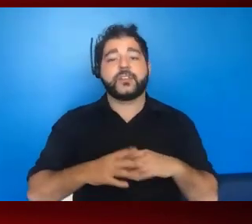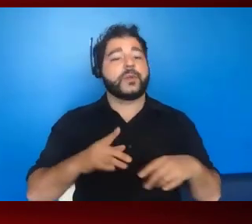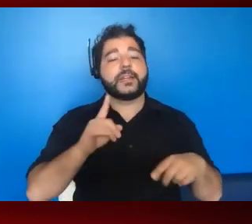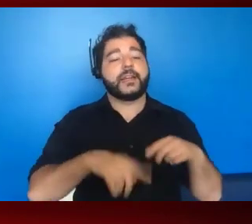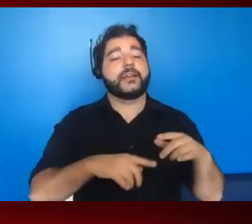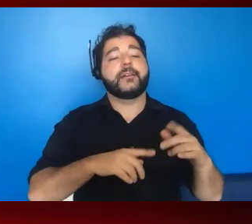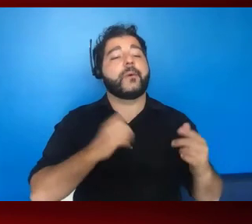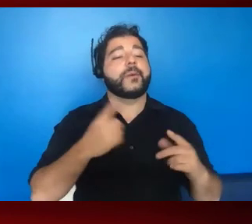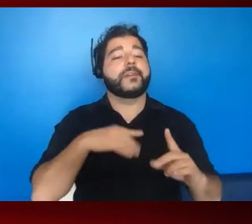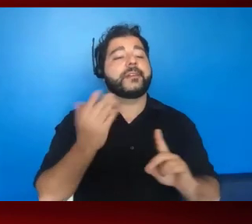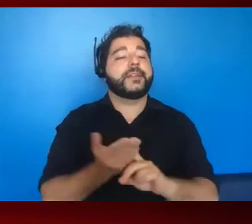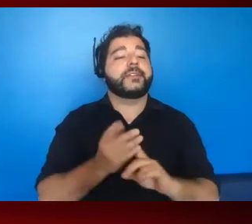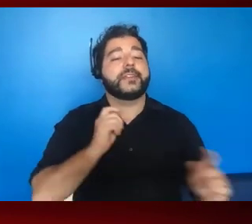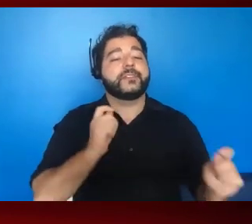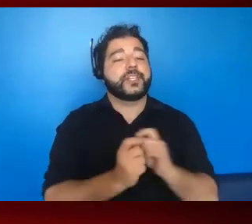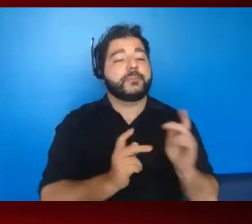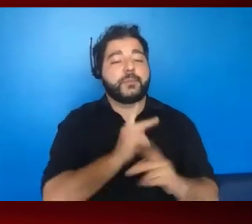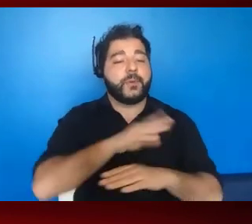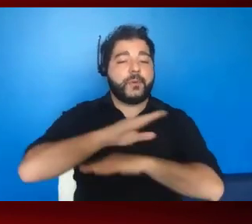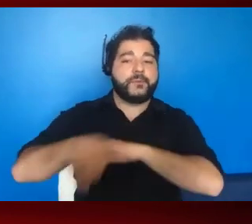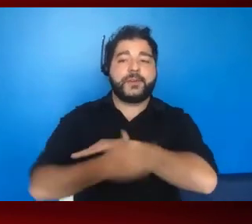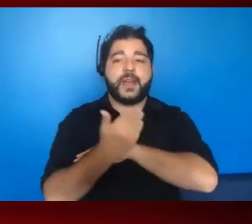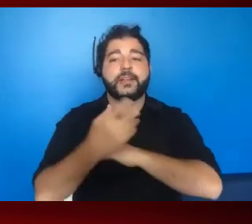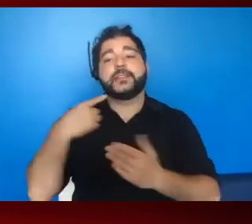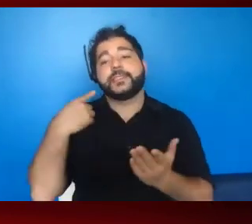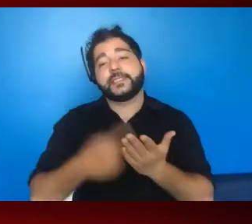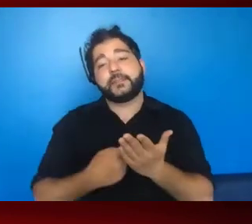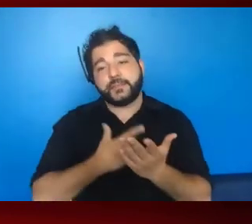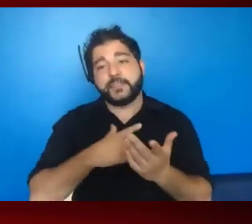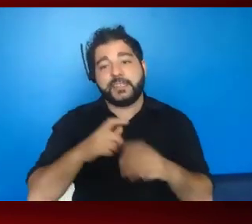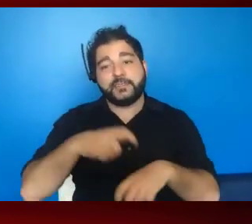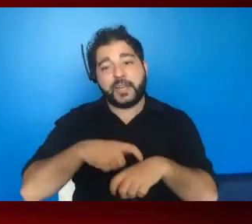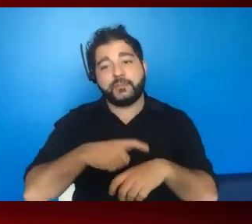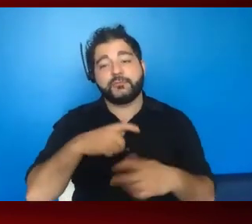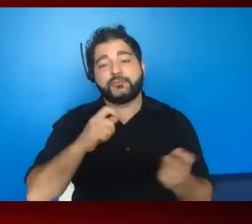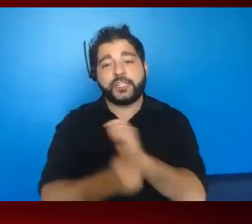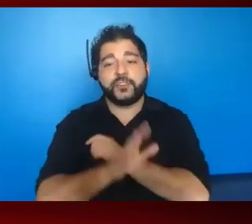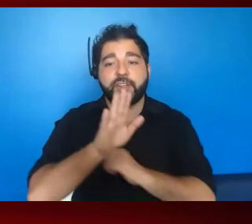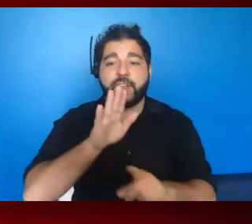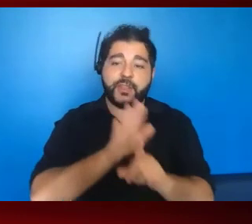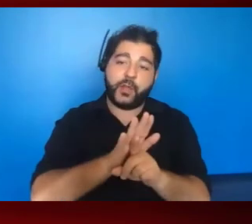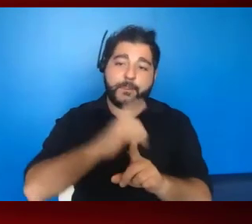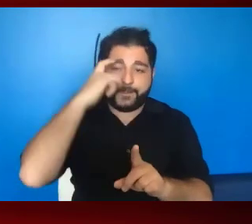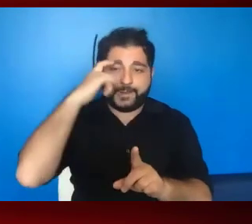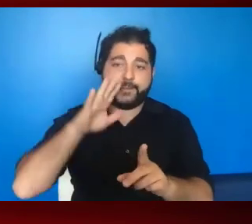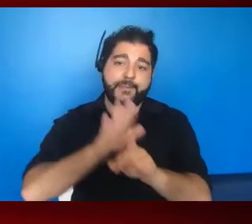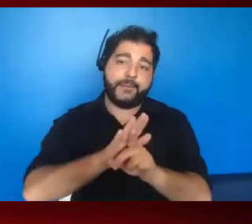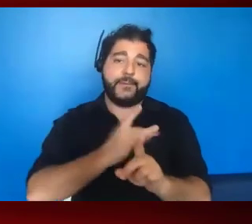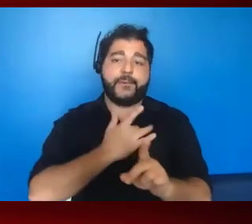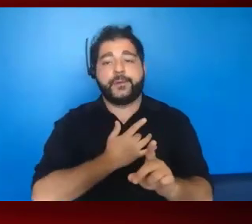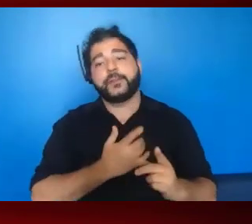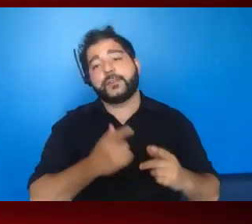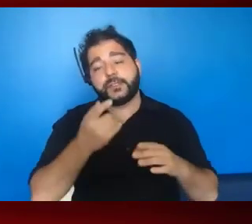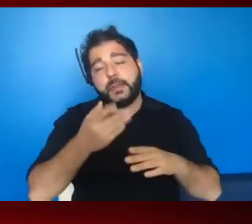an issue overnight. You know, it takes time to change hearts and minds sometimes. And just little by little, you know, you just